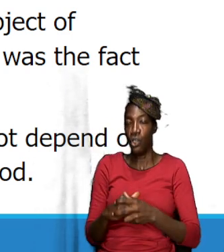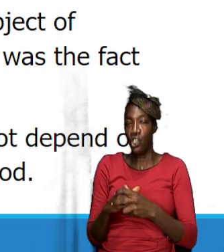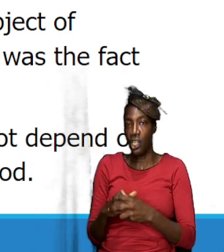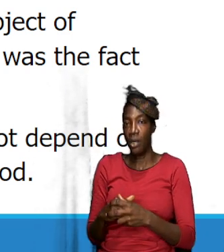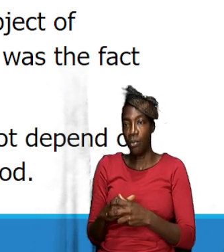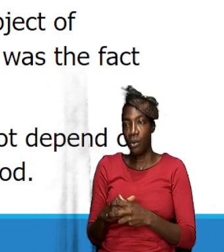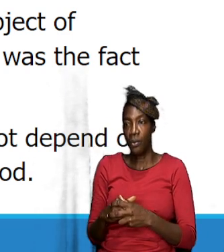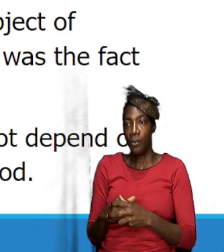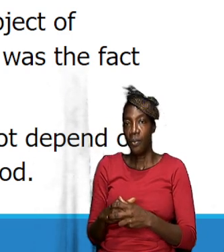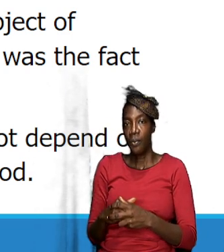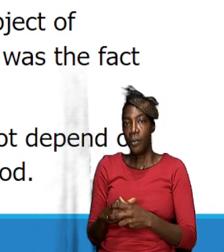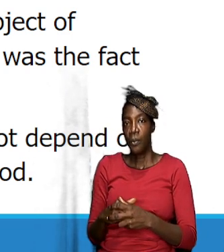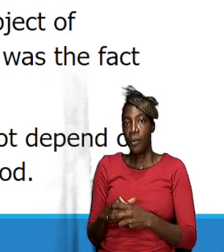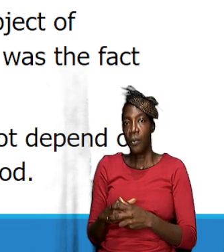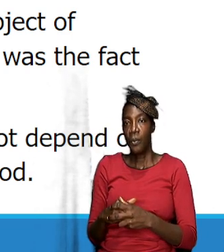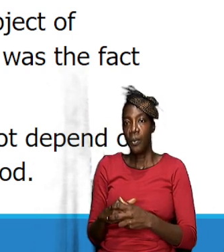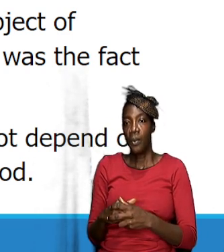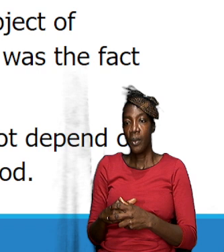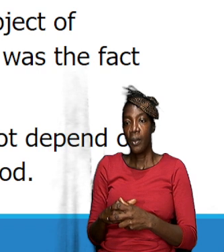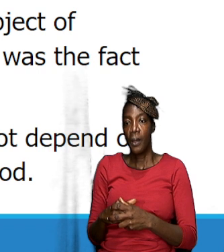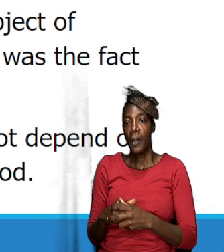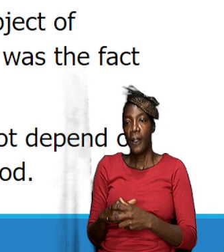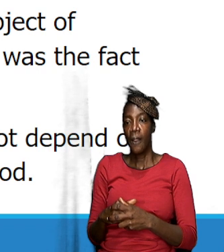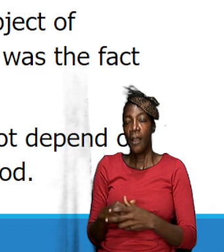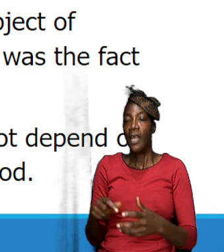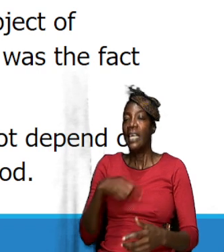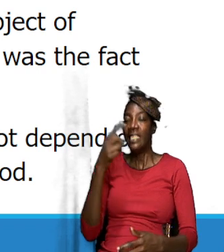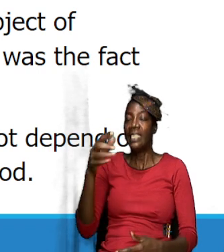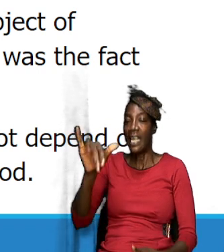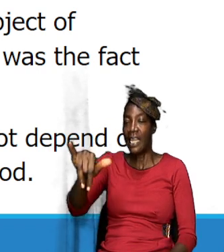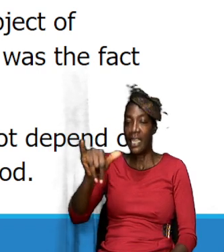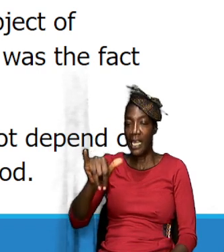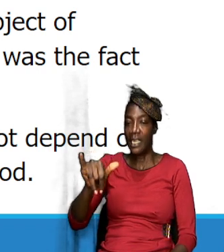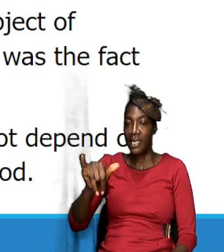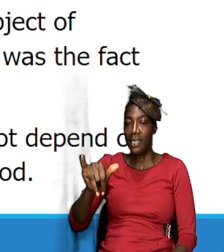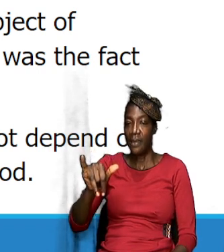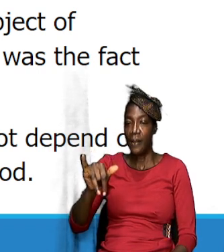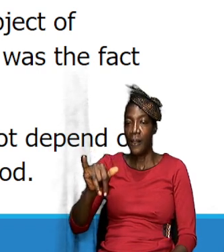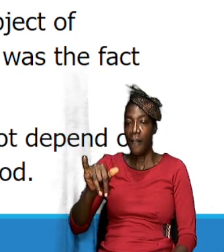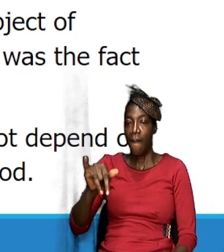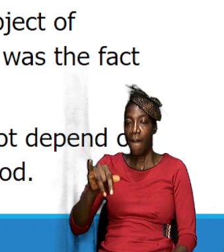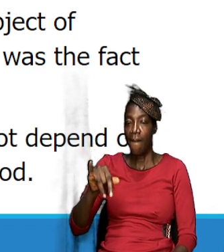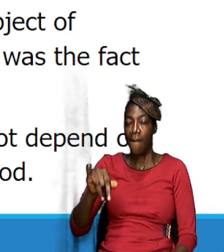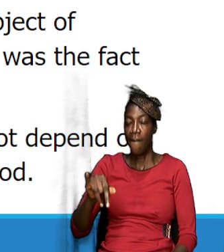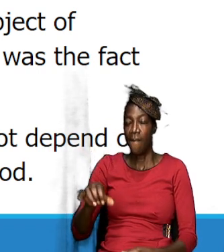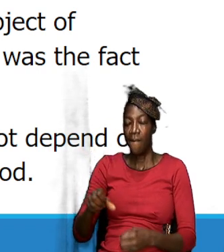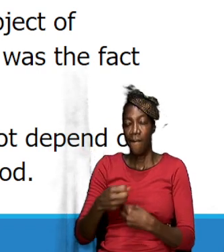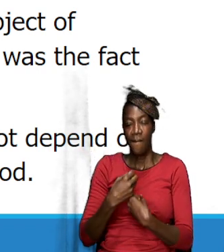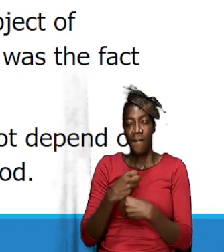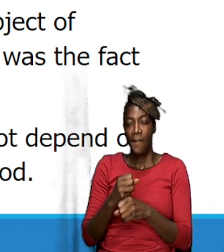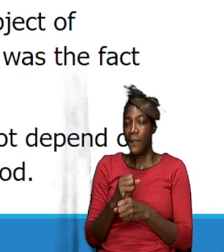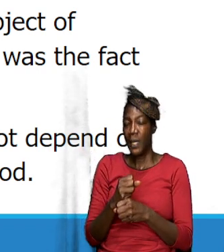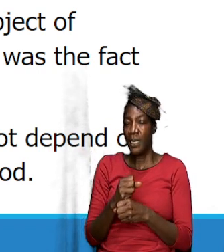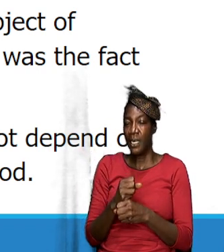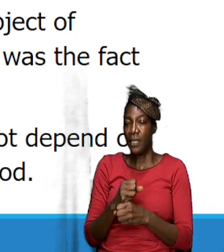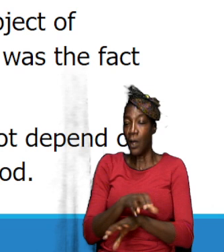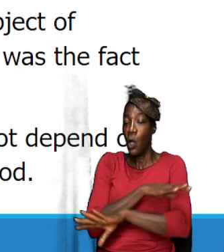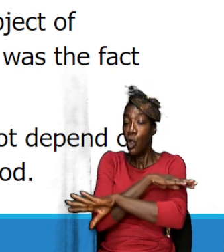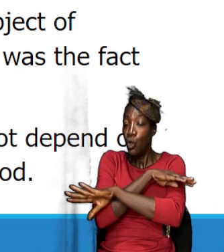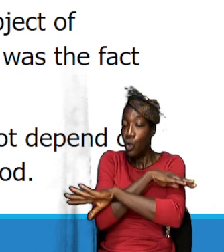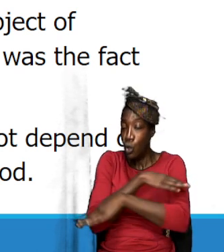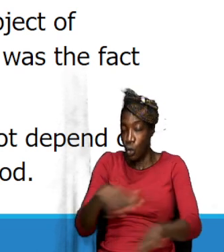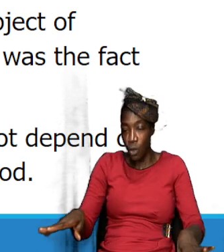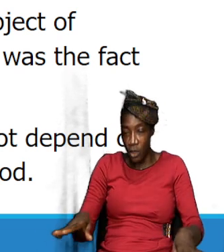for the Samaritan is that it is saying that well making null and void the